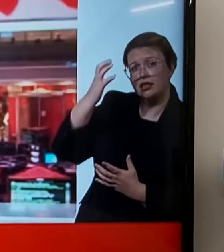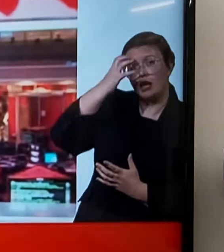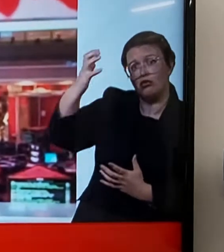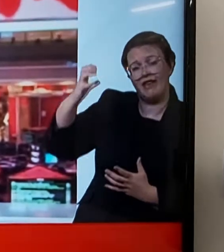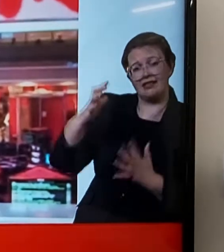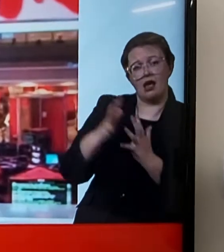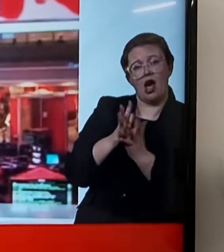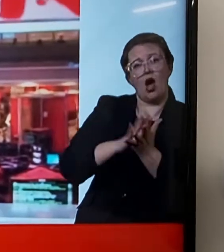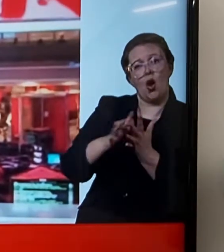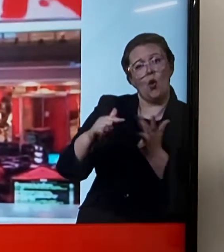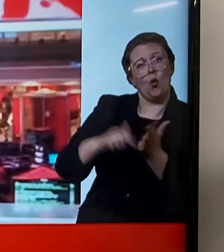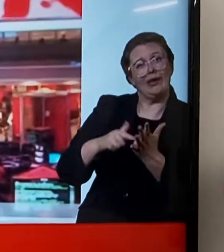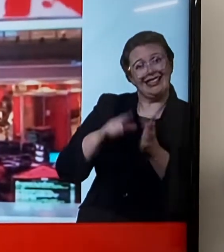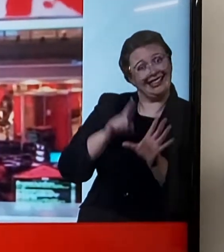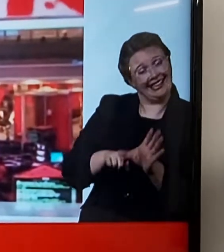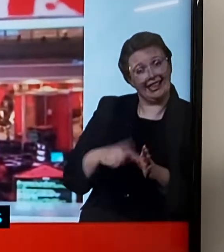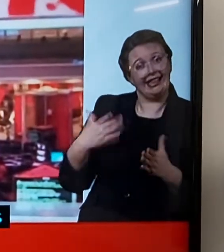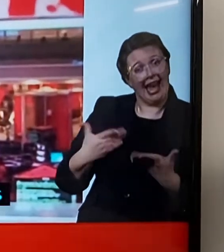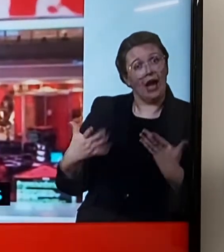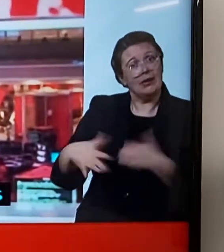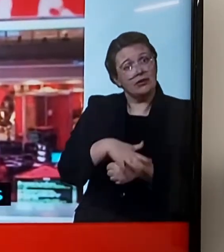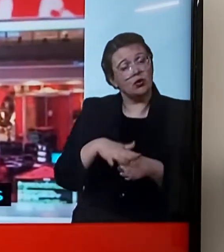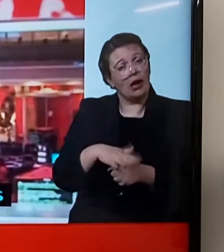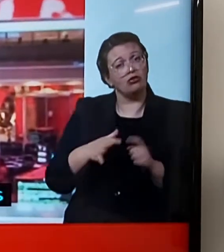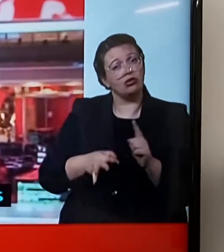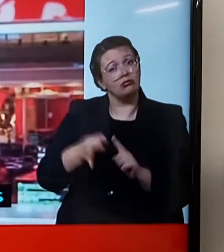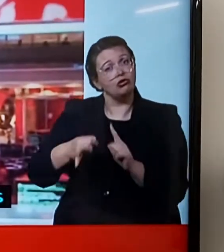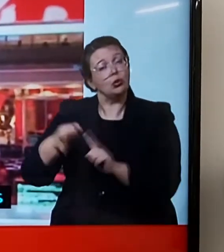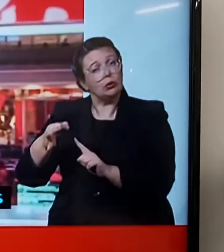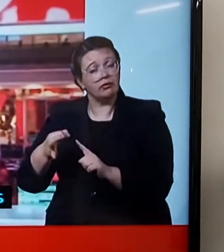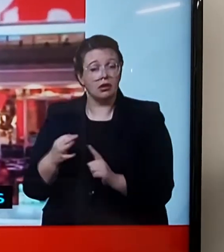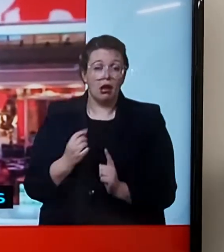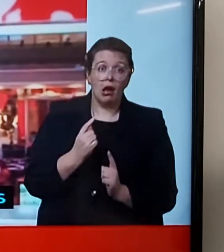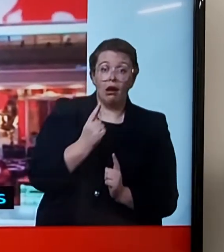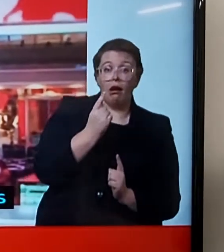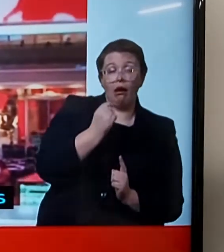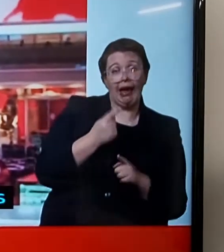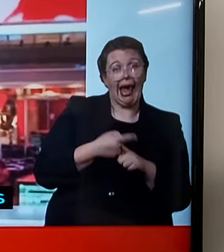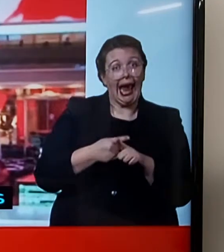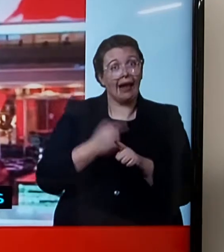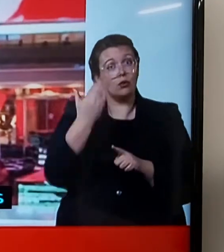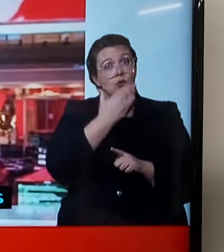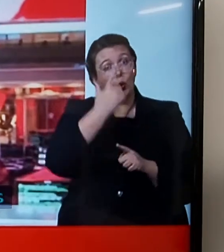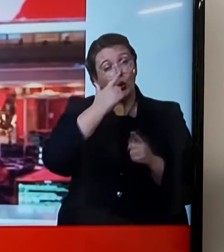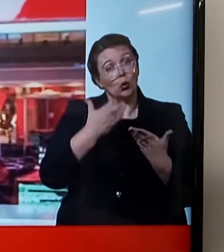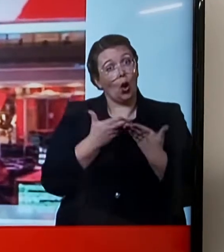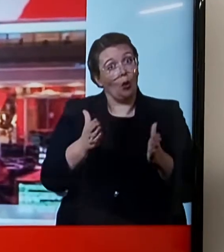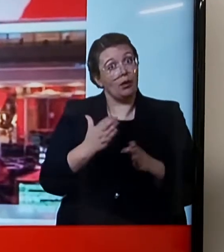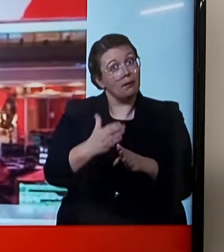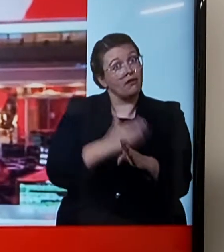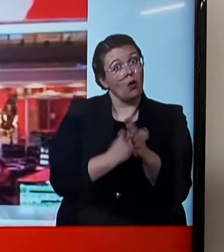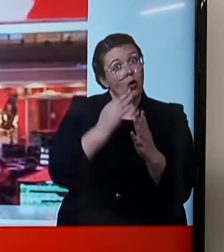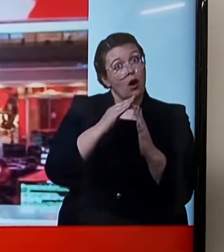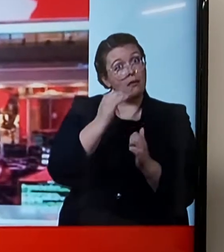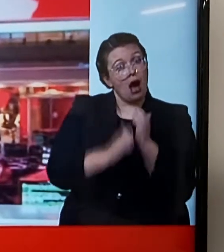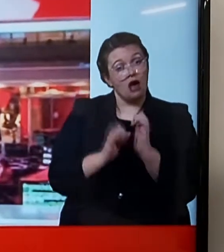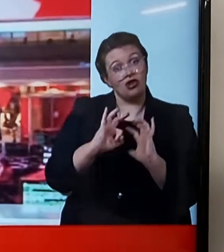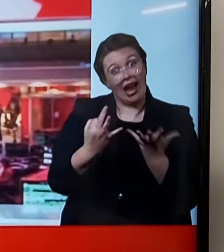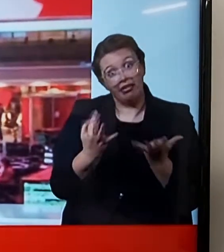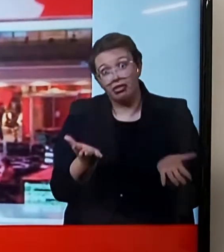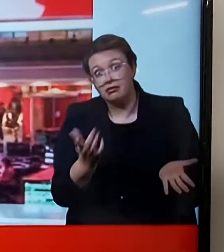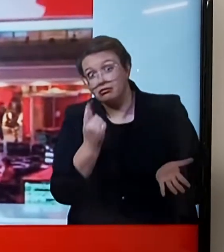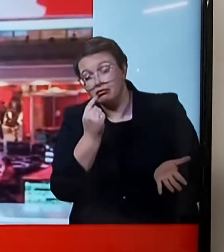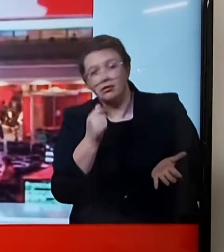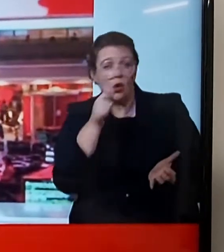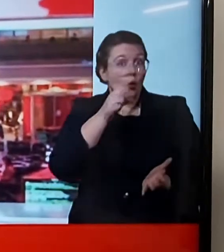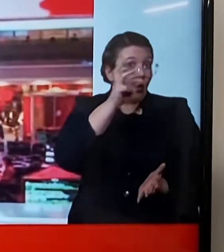your view might there be a case for opening schools in England to all pupils in England, even more on the 8th of March, which is what